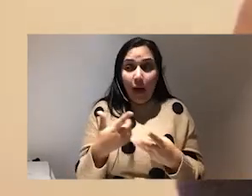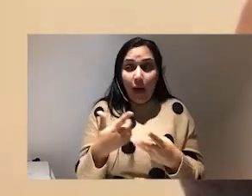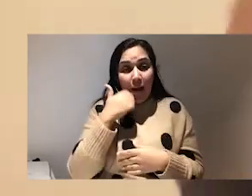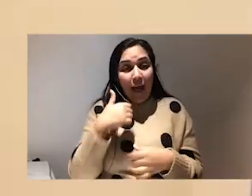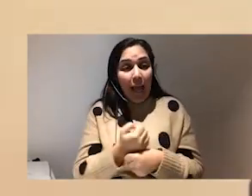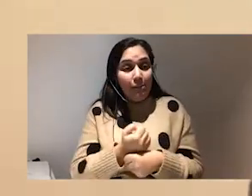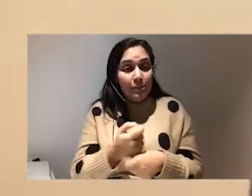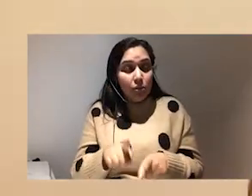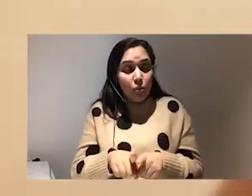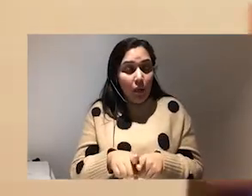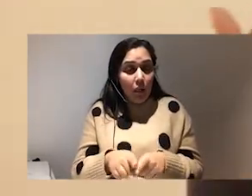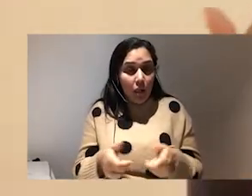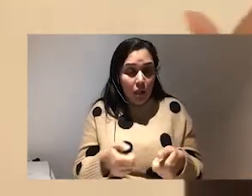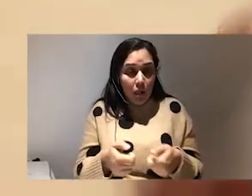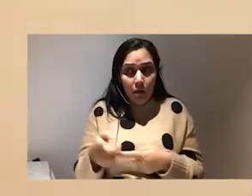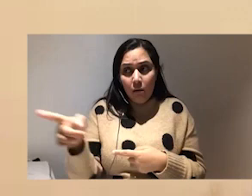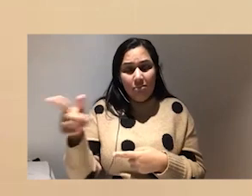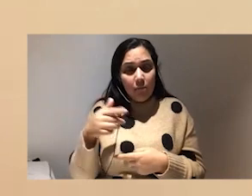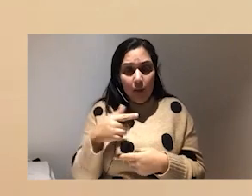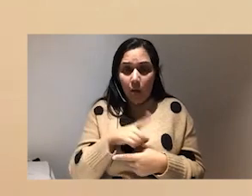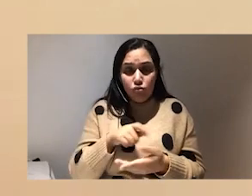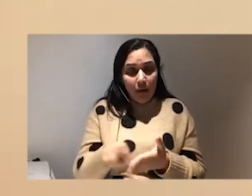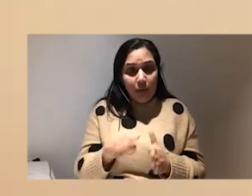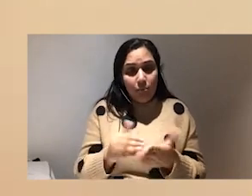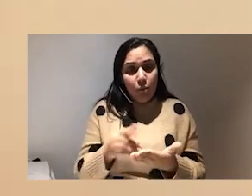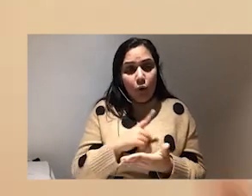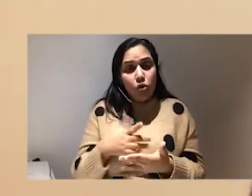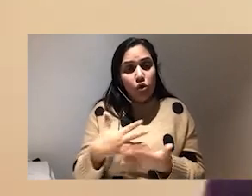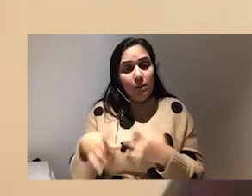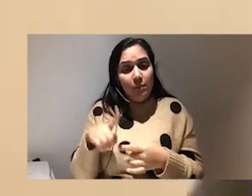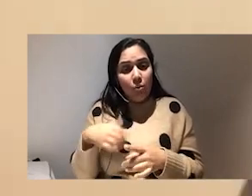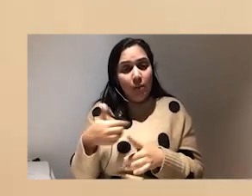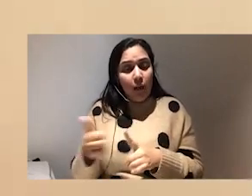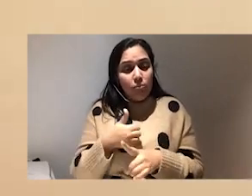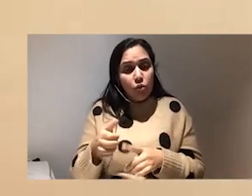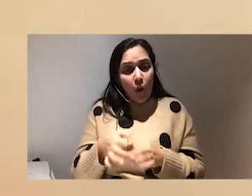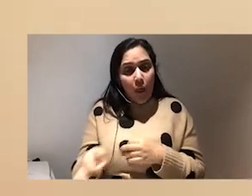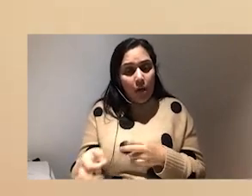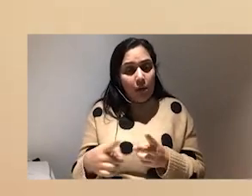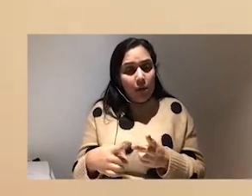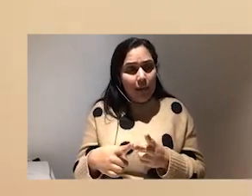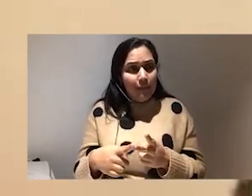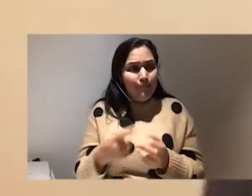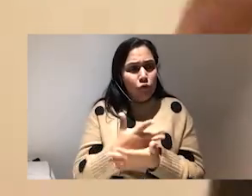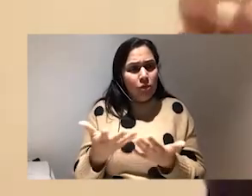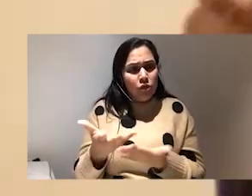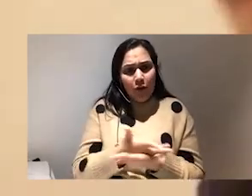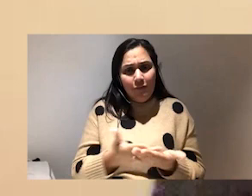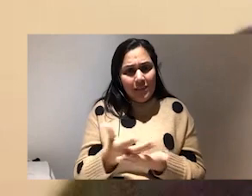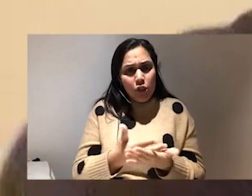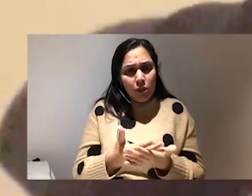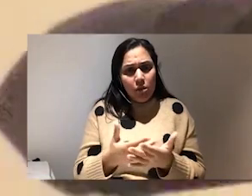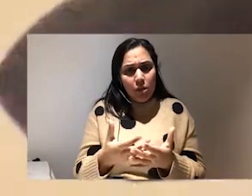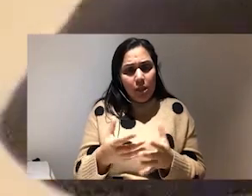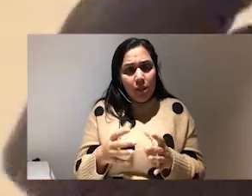And that's why I wrote this book, because too many people were being abused online. And too much of the conversation in the global north